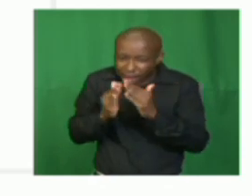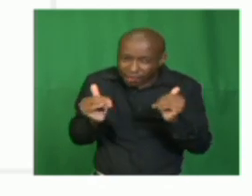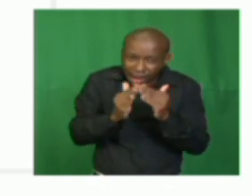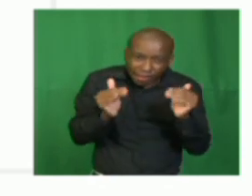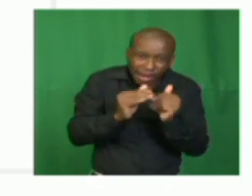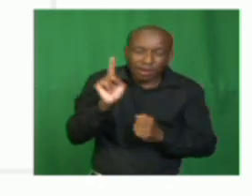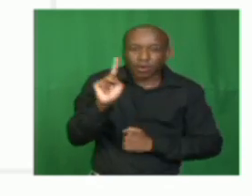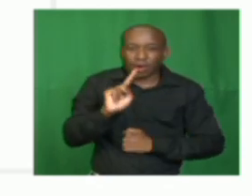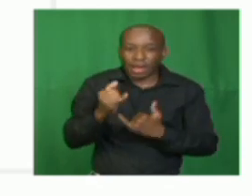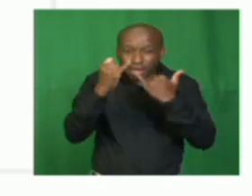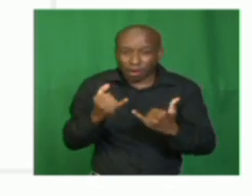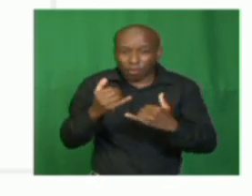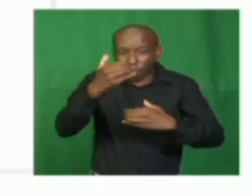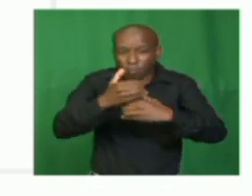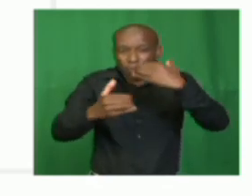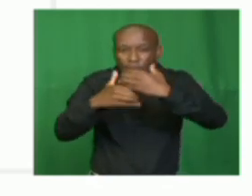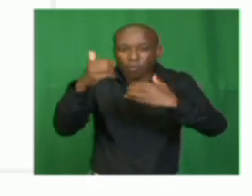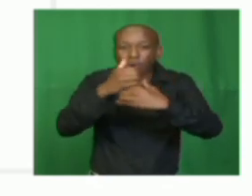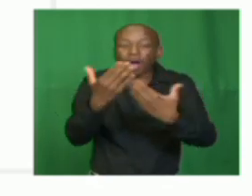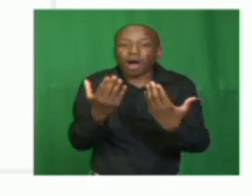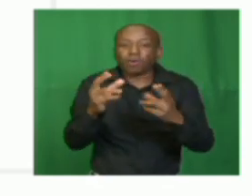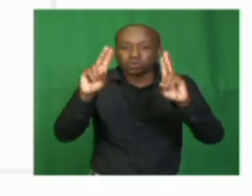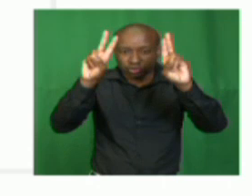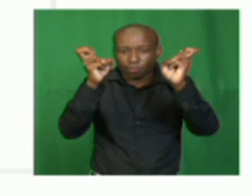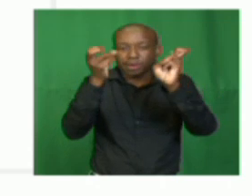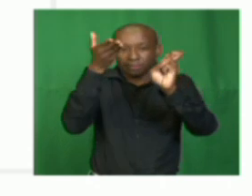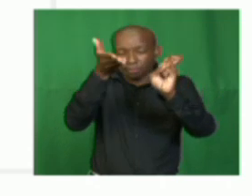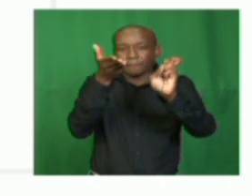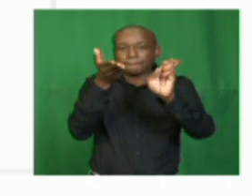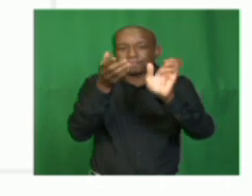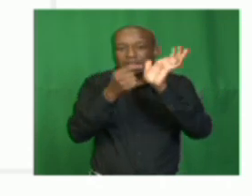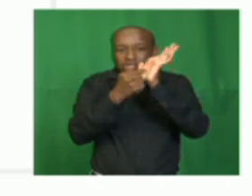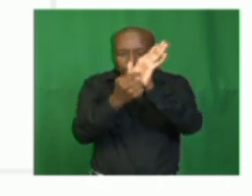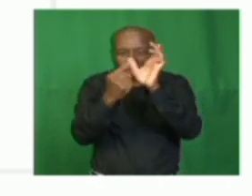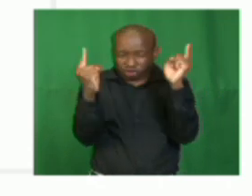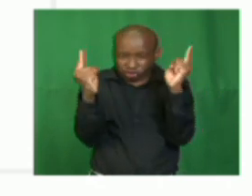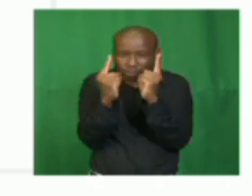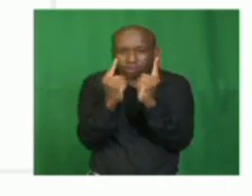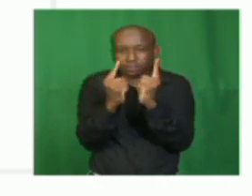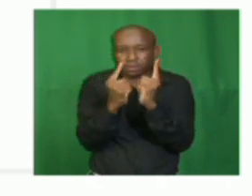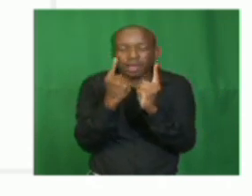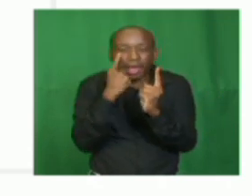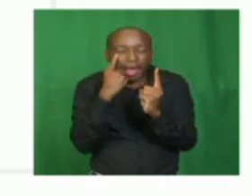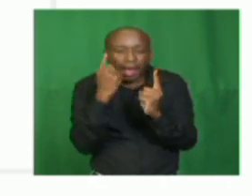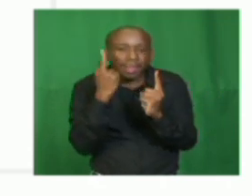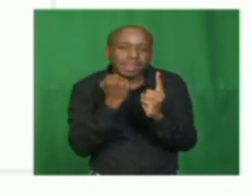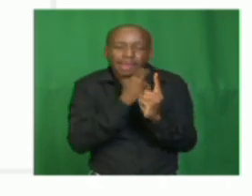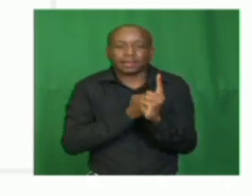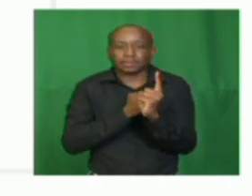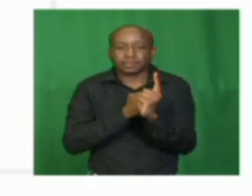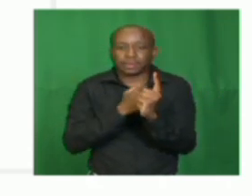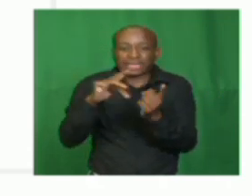looks like this. There is a title, which should be short and eye-catching. Should be centered.